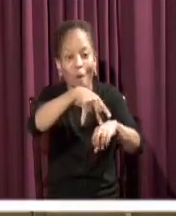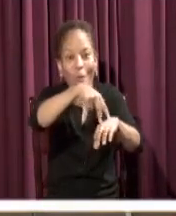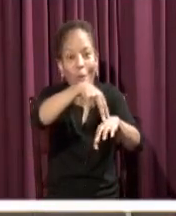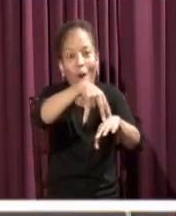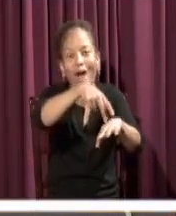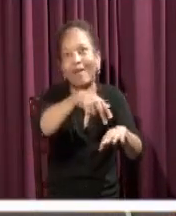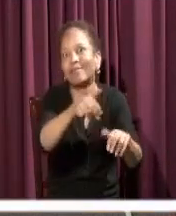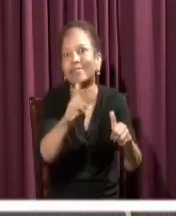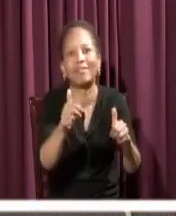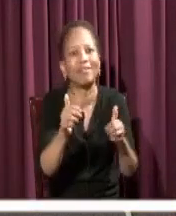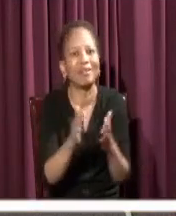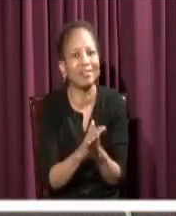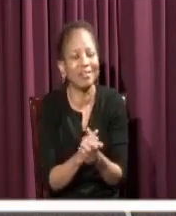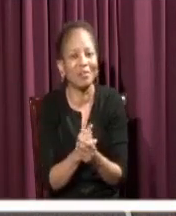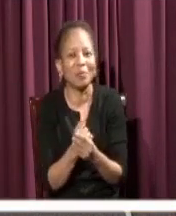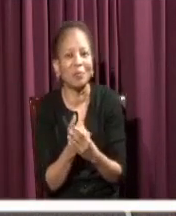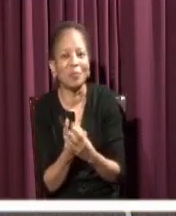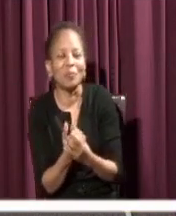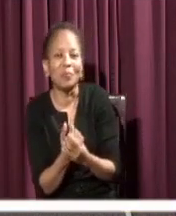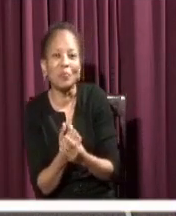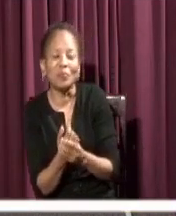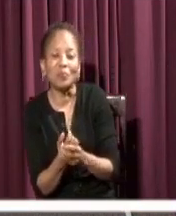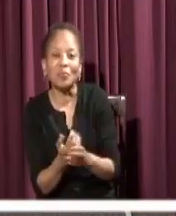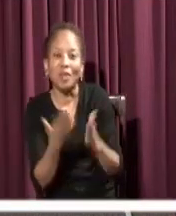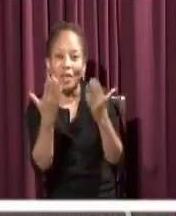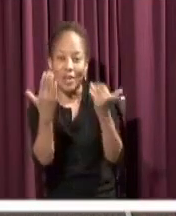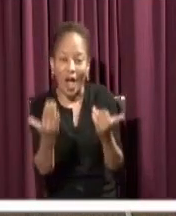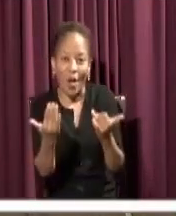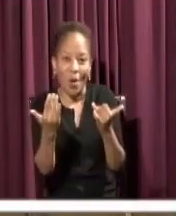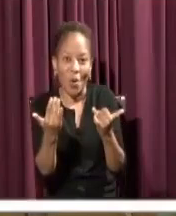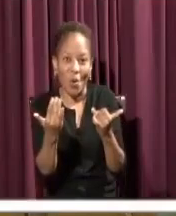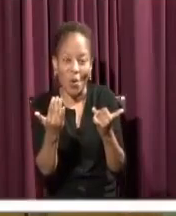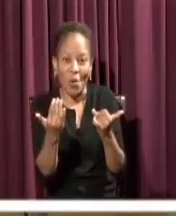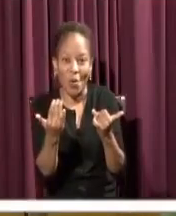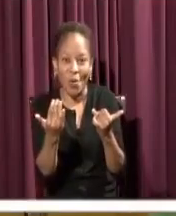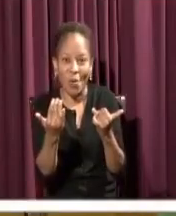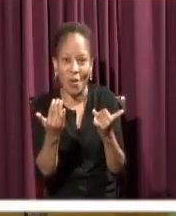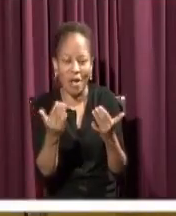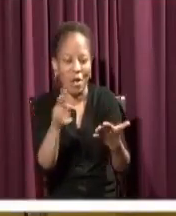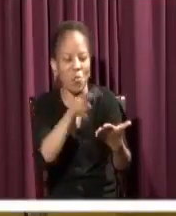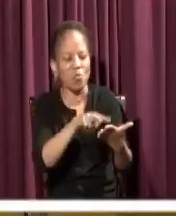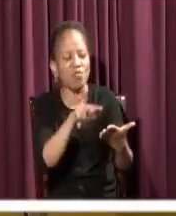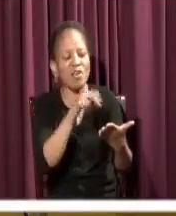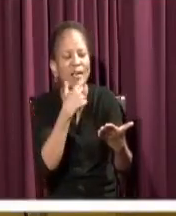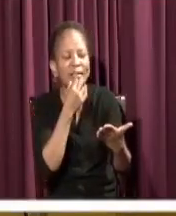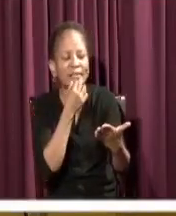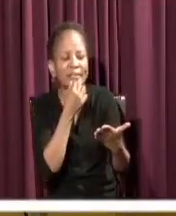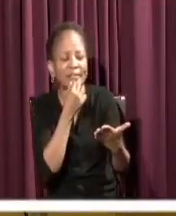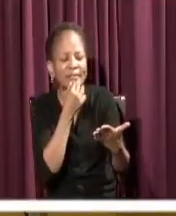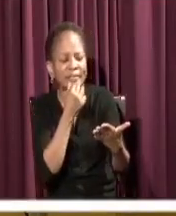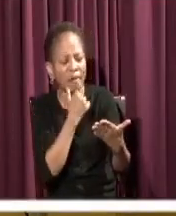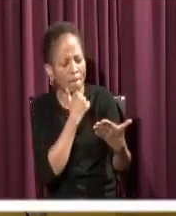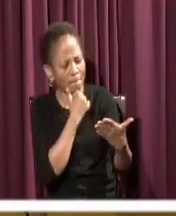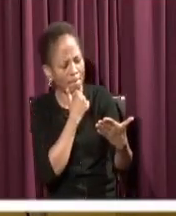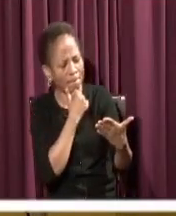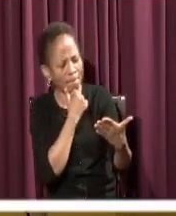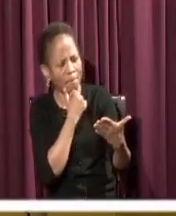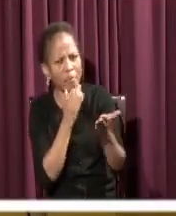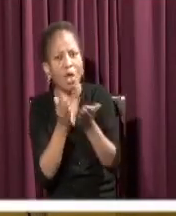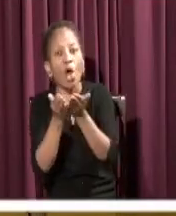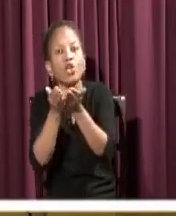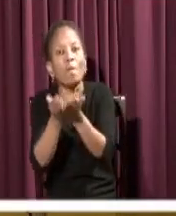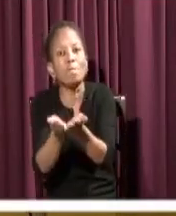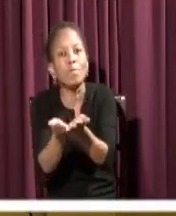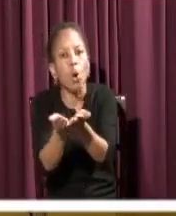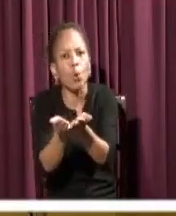And now we are reading the text now at a second level. Because the boat is always the church.